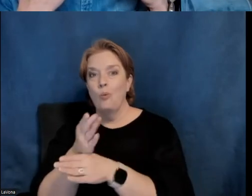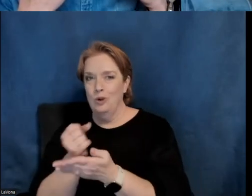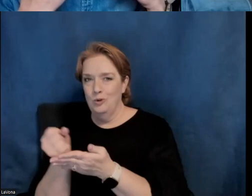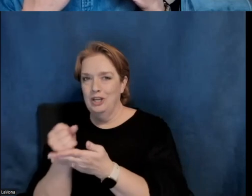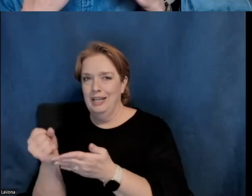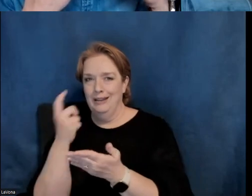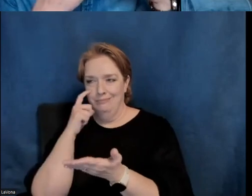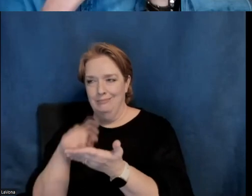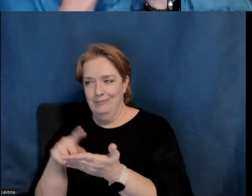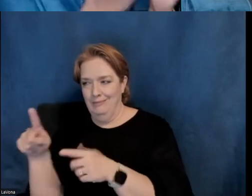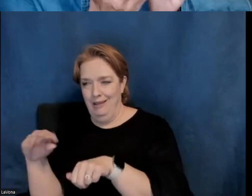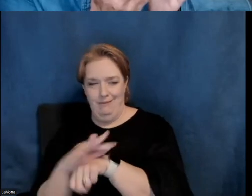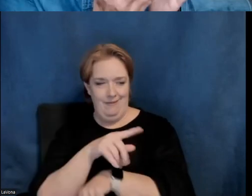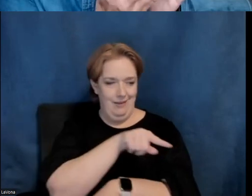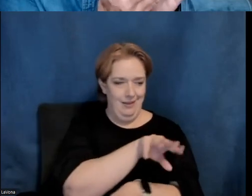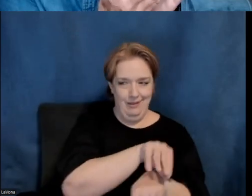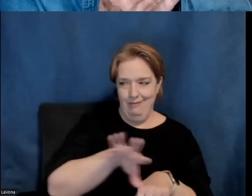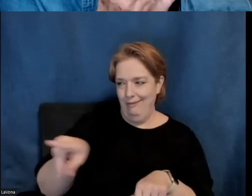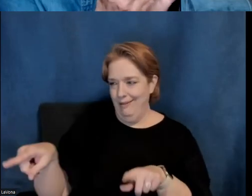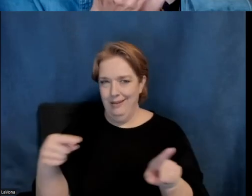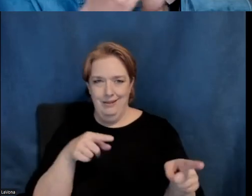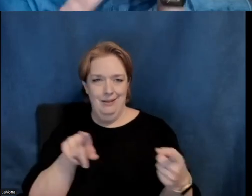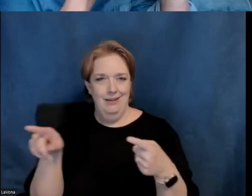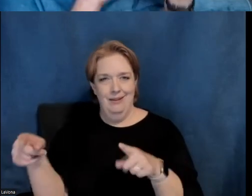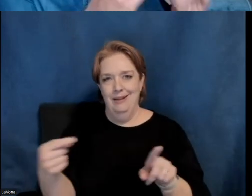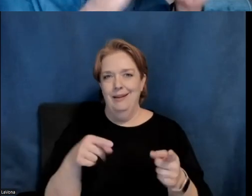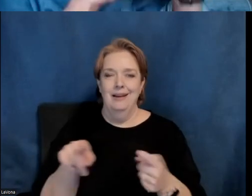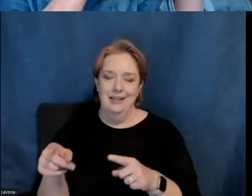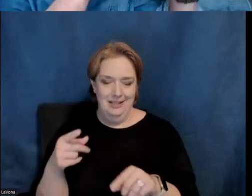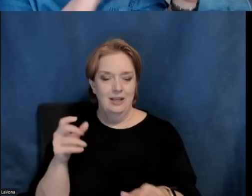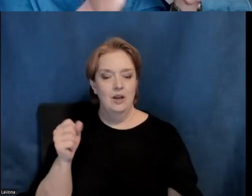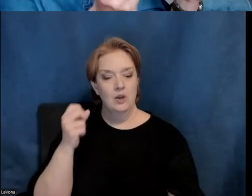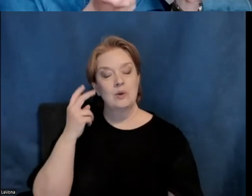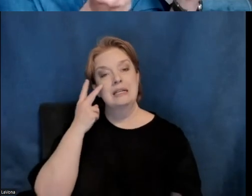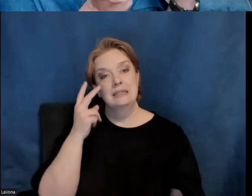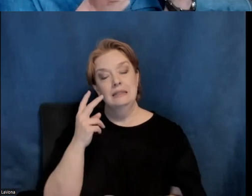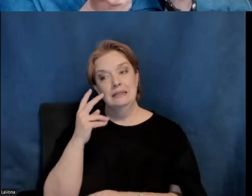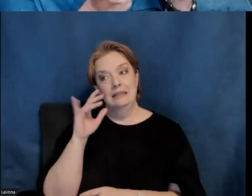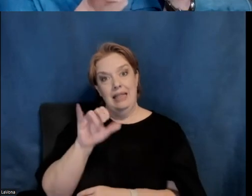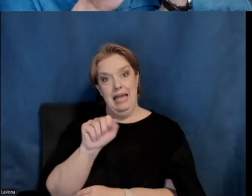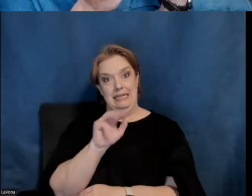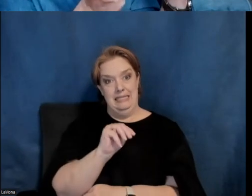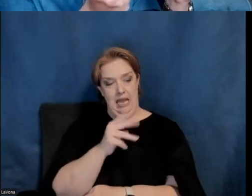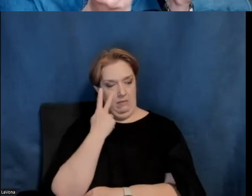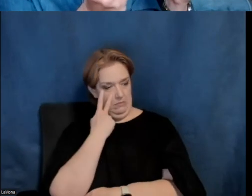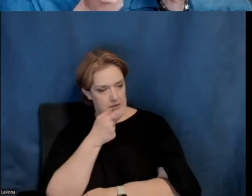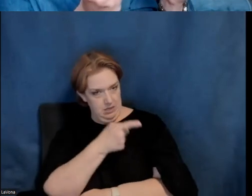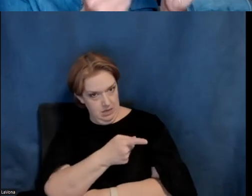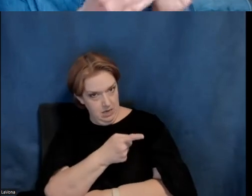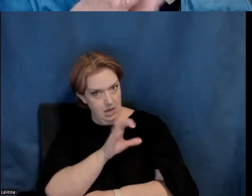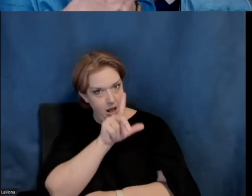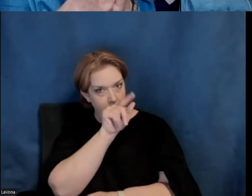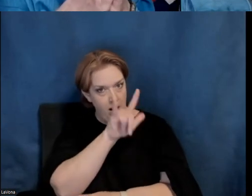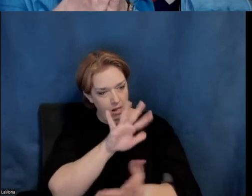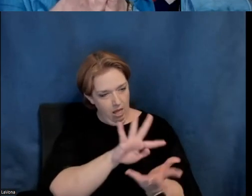Sam very clearly, uh, sees in, uh, the making of ceramics, a way of being able to shape and mold, uh, uh, clay